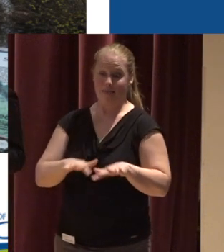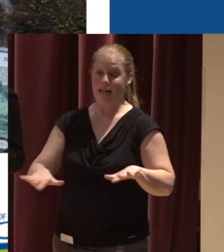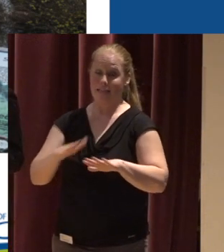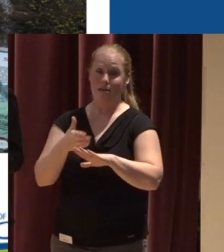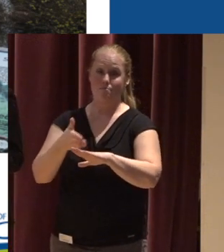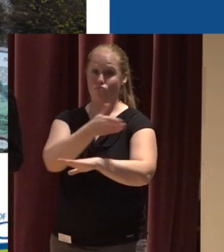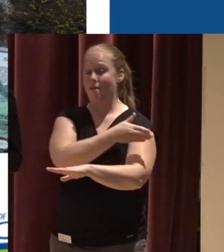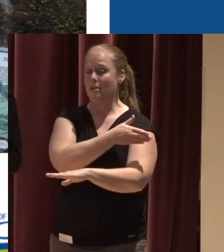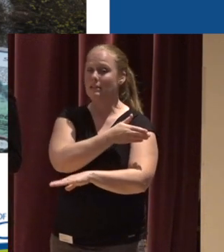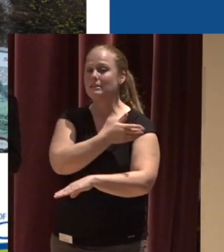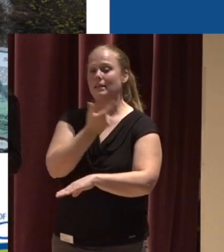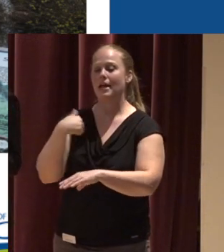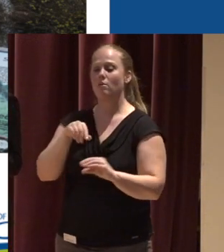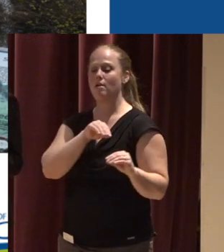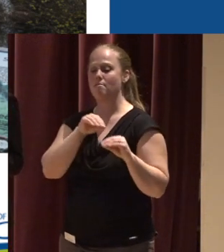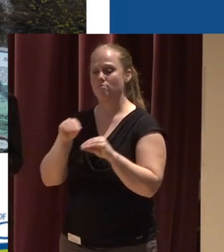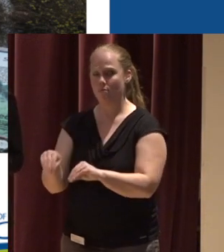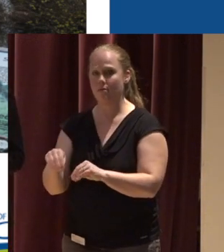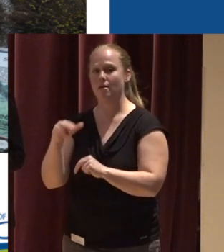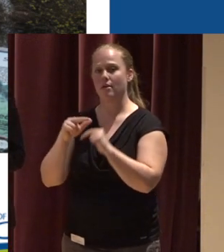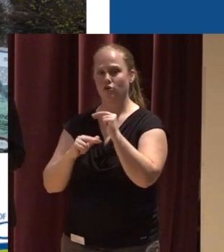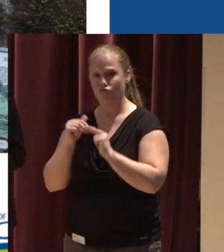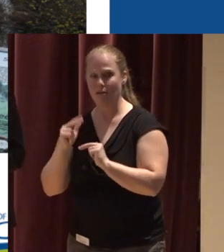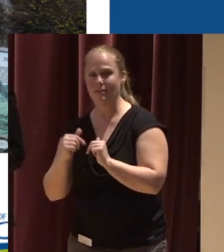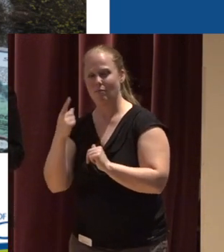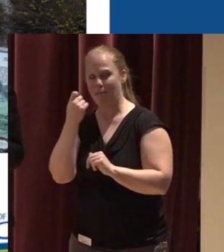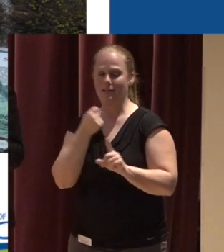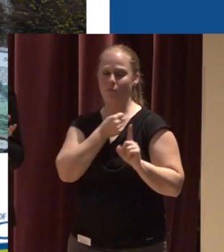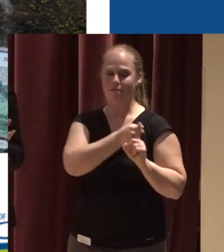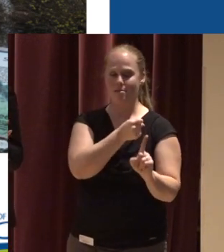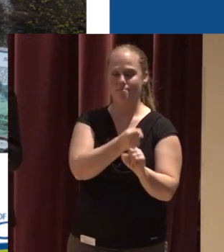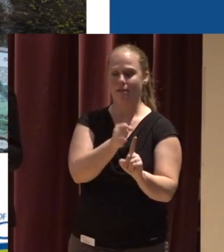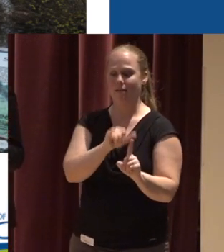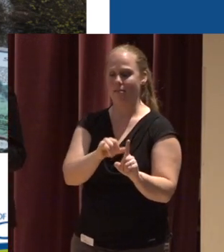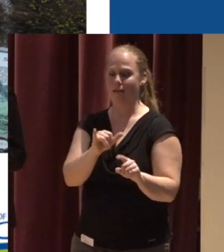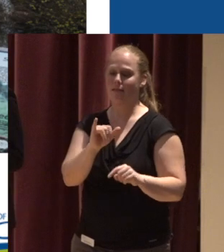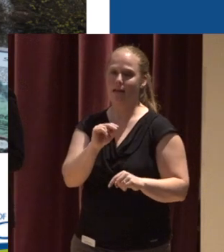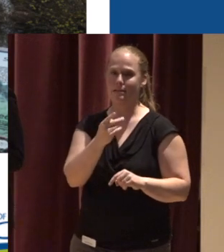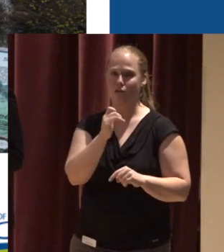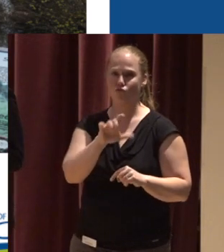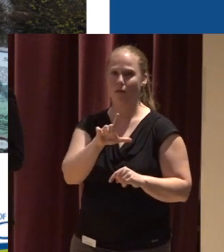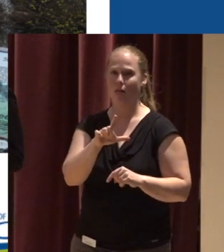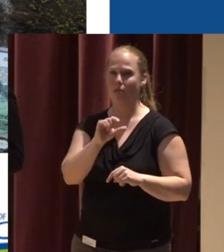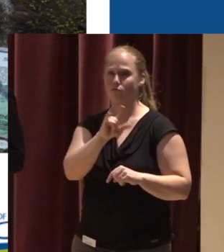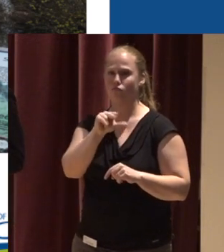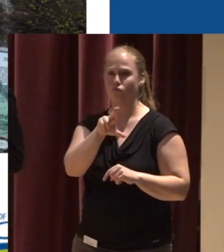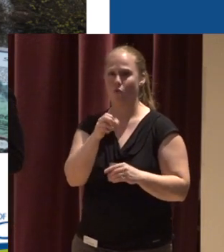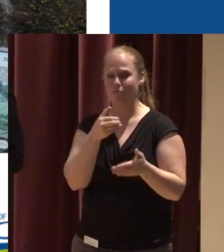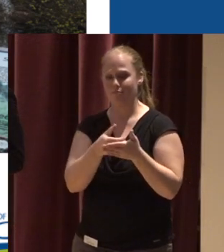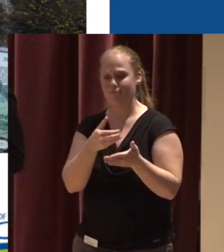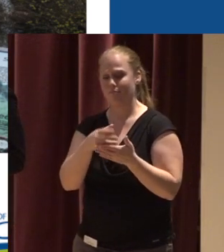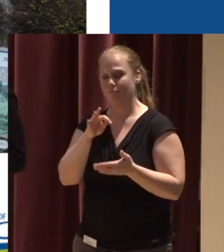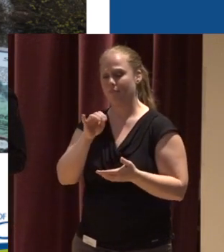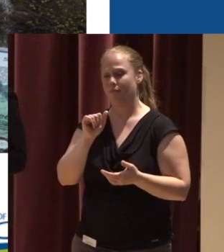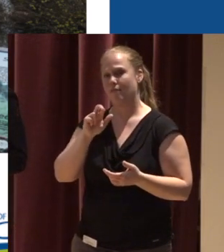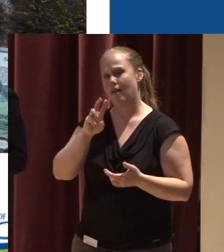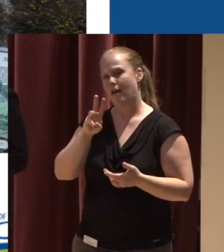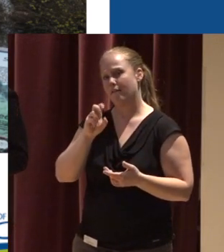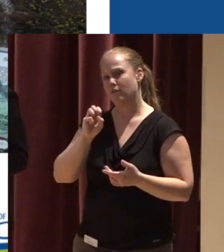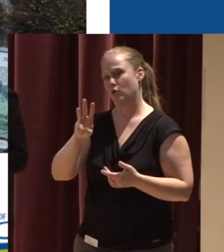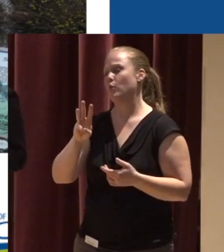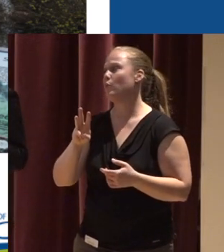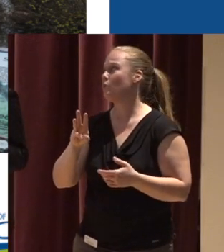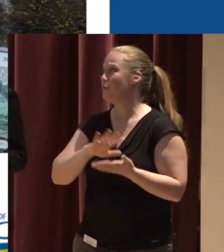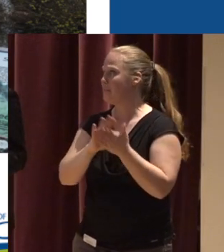It was put in place and constructed due to impacts in that industrial zone along Fairview And it's just